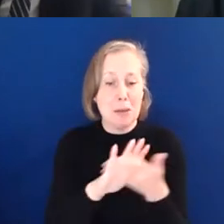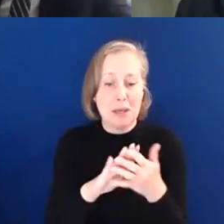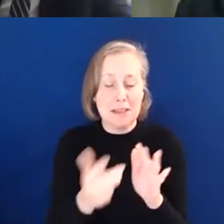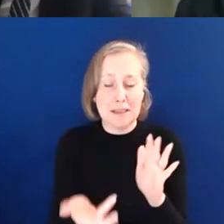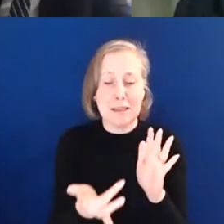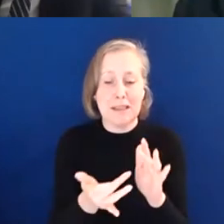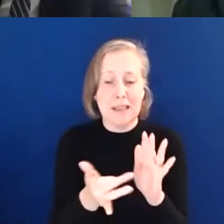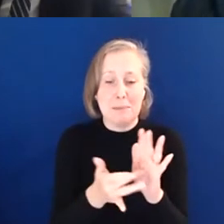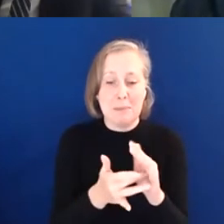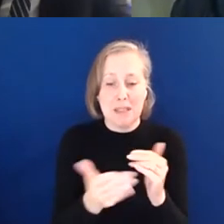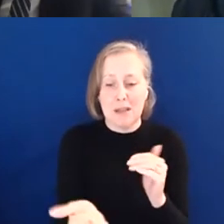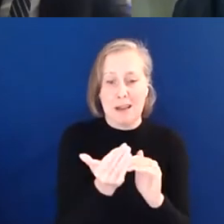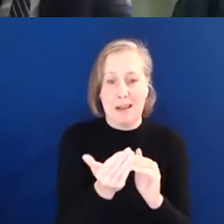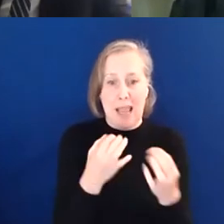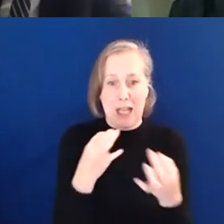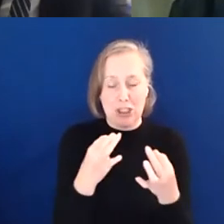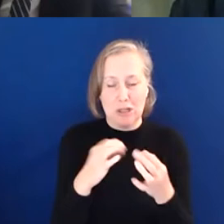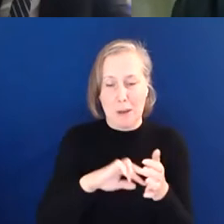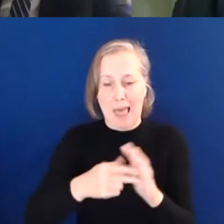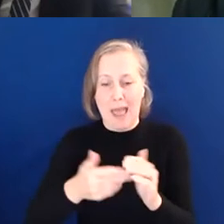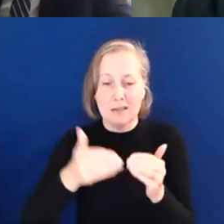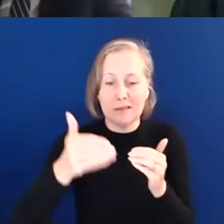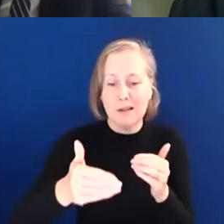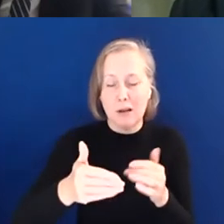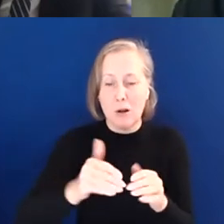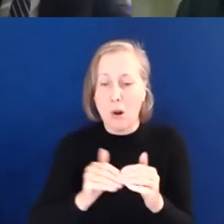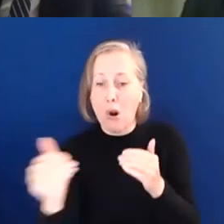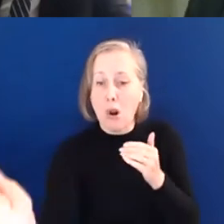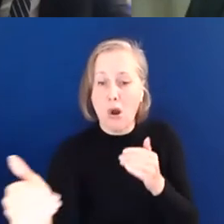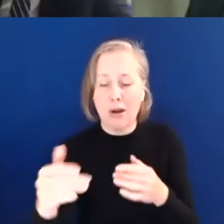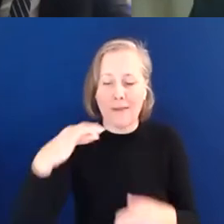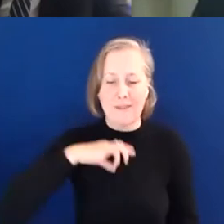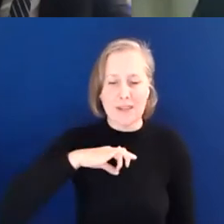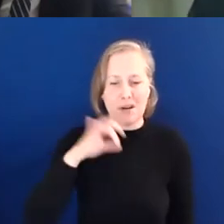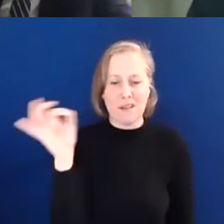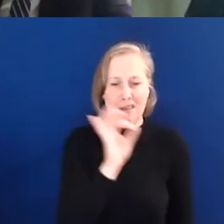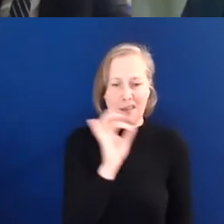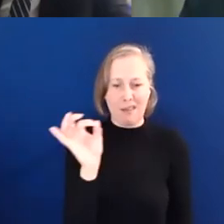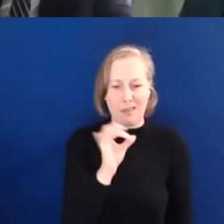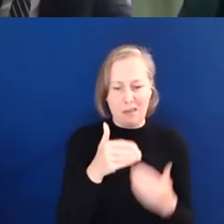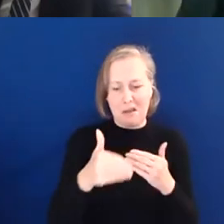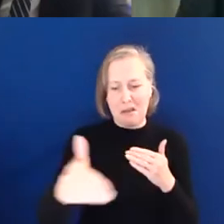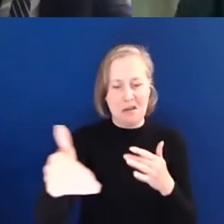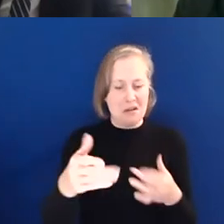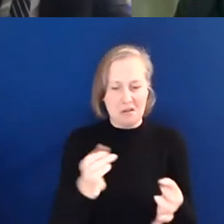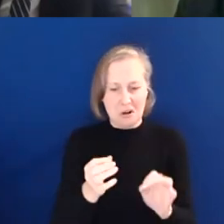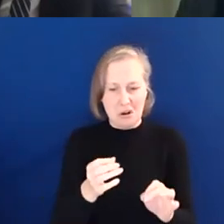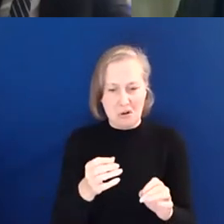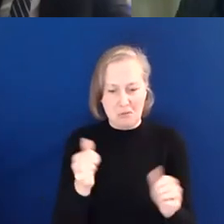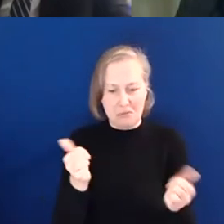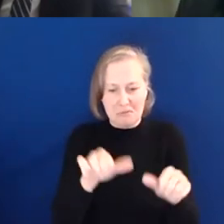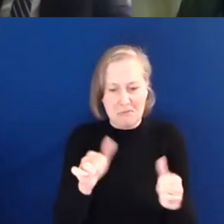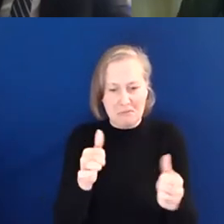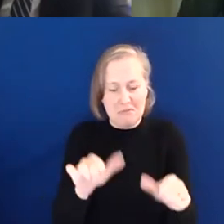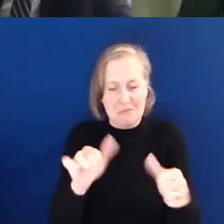median term plans, and details of longer term investment. The strategy has insufficient concrete measures to address the current